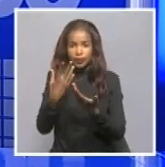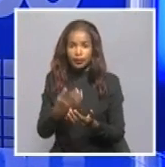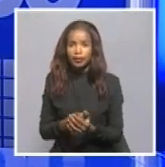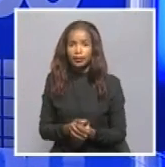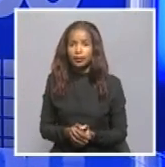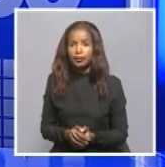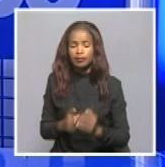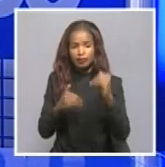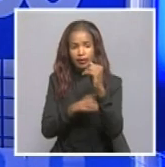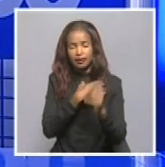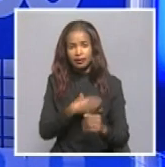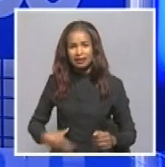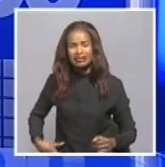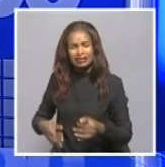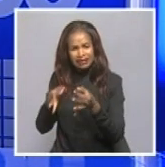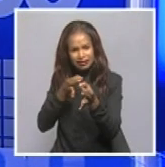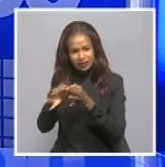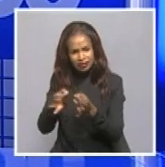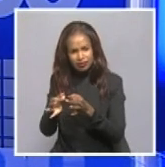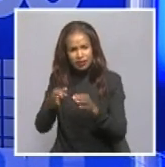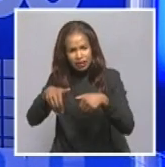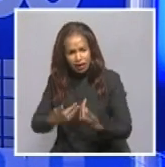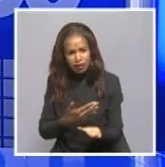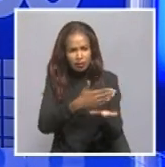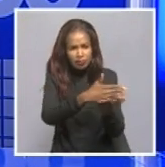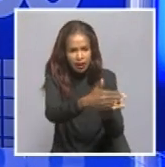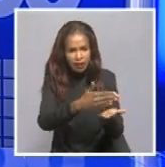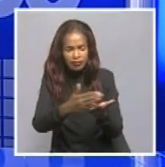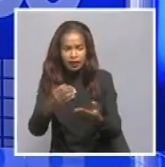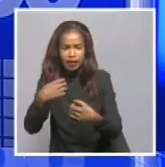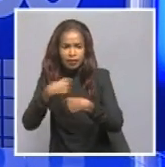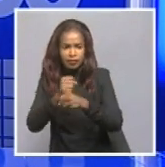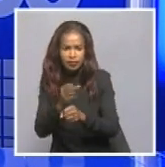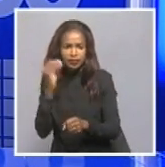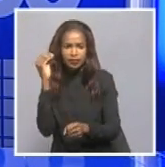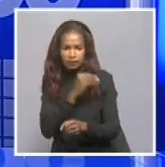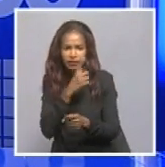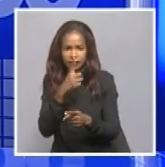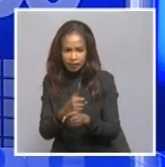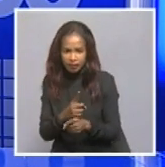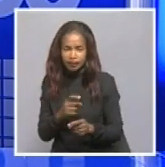Presidency, talking to us about the plans that they have in place in ensuring that the service is delivered. Lusipani, Director of Gender